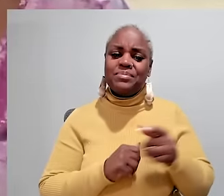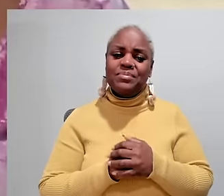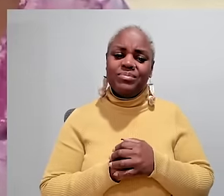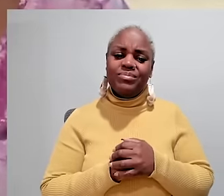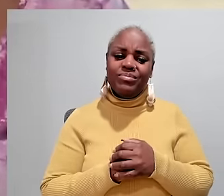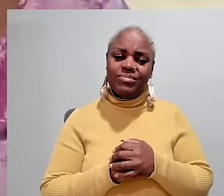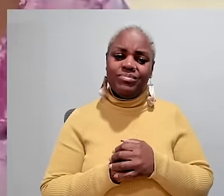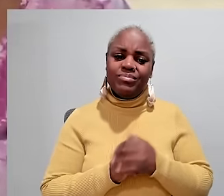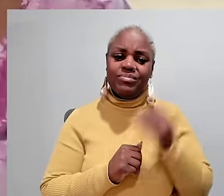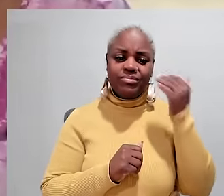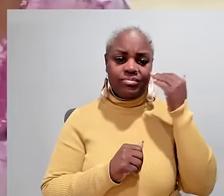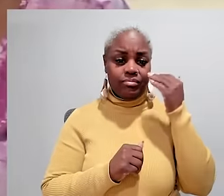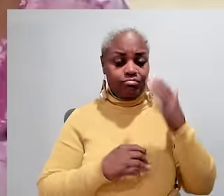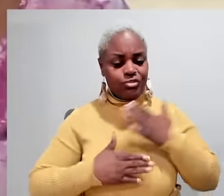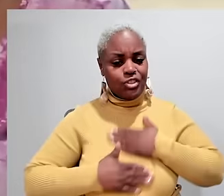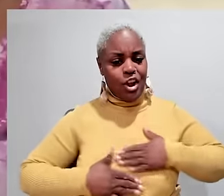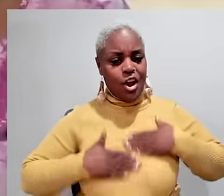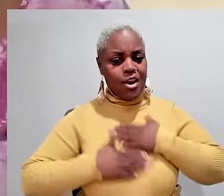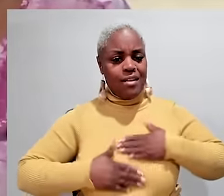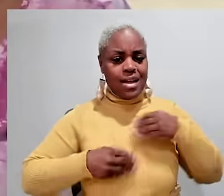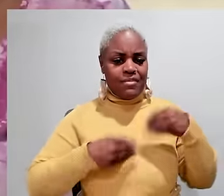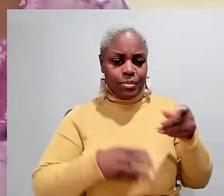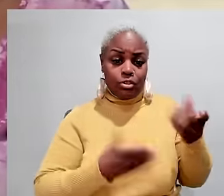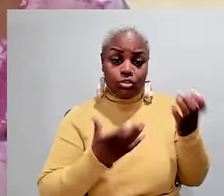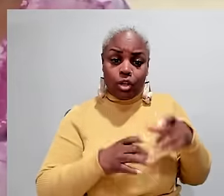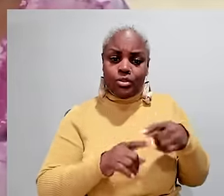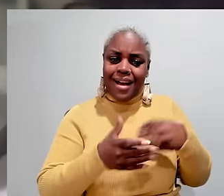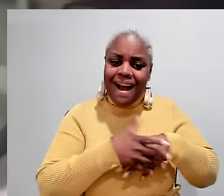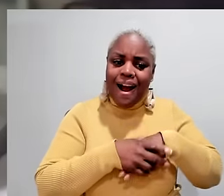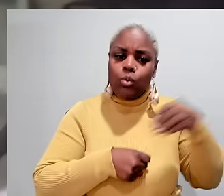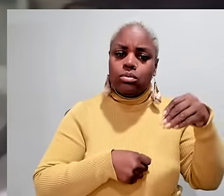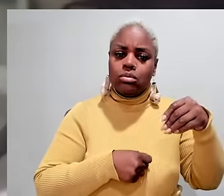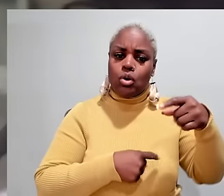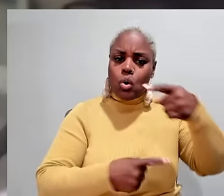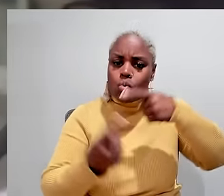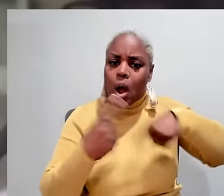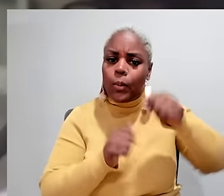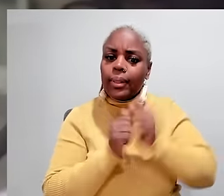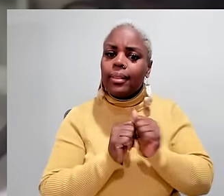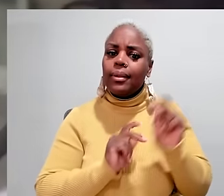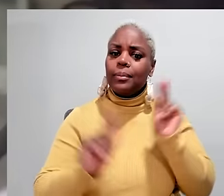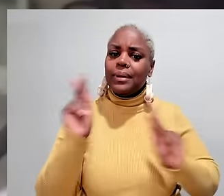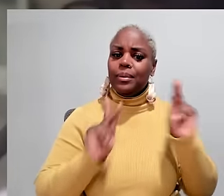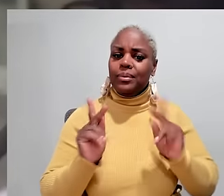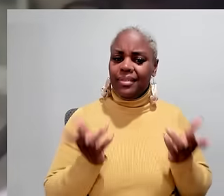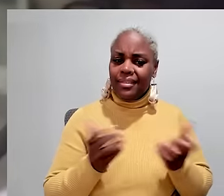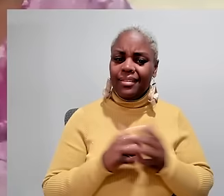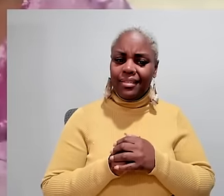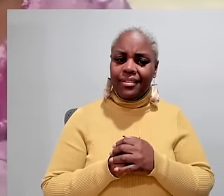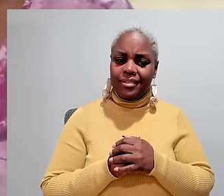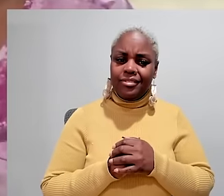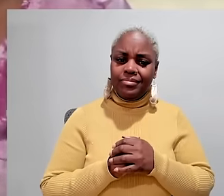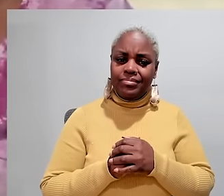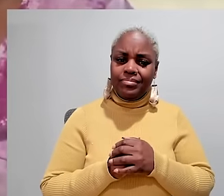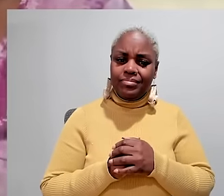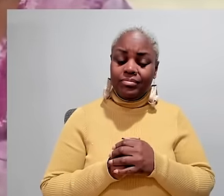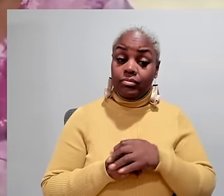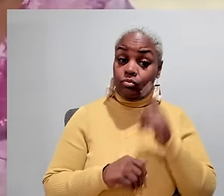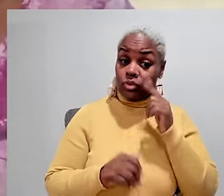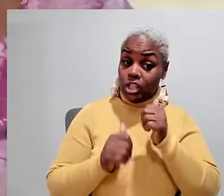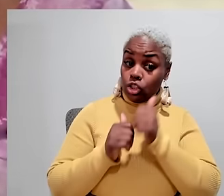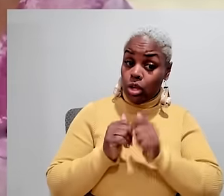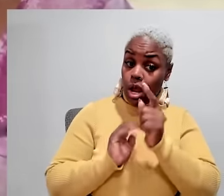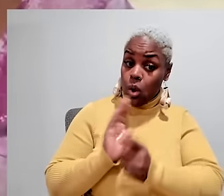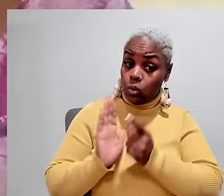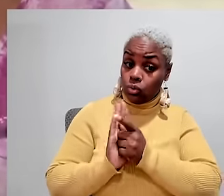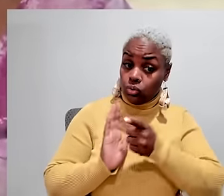to take him out and just you know doing things with him it's entertaining for him and it's you know it's getting a chance to get